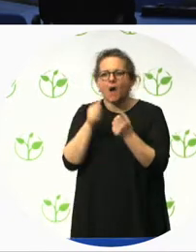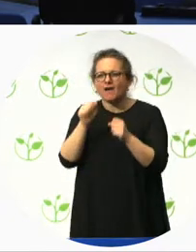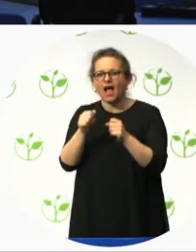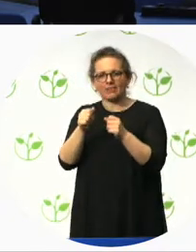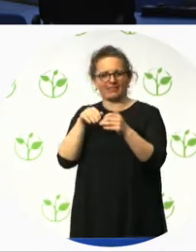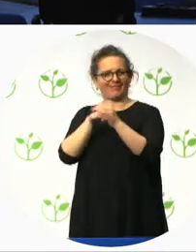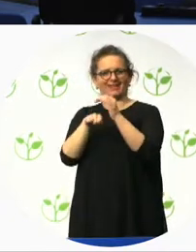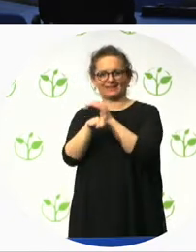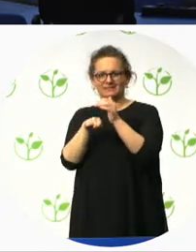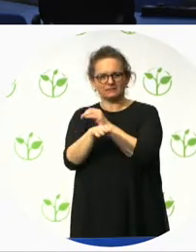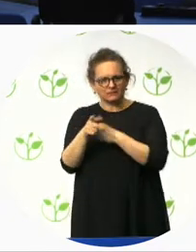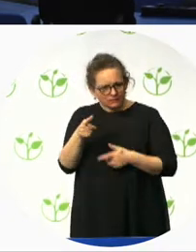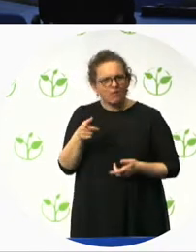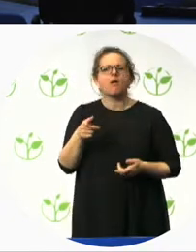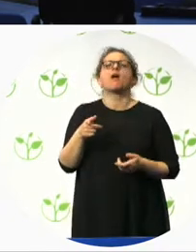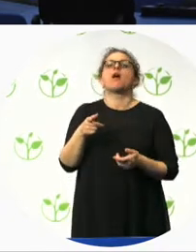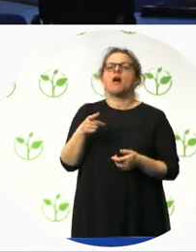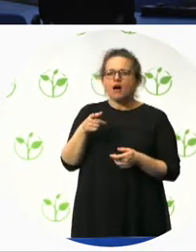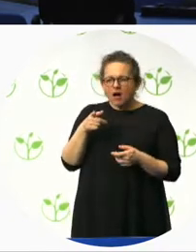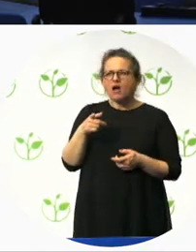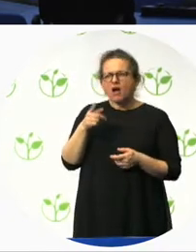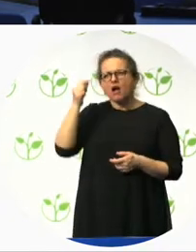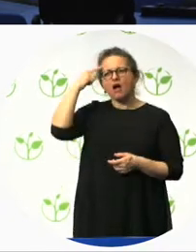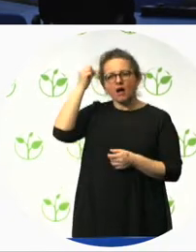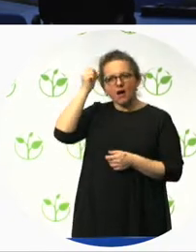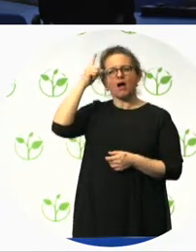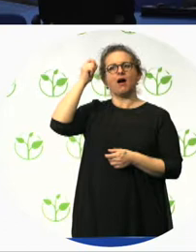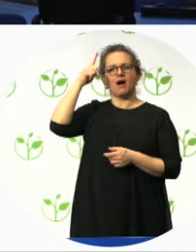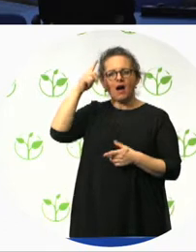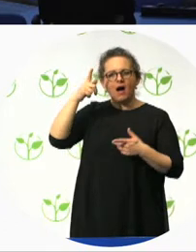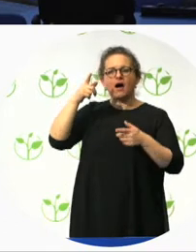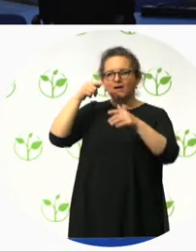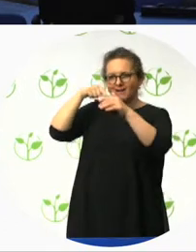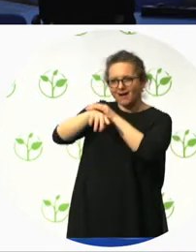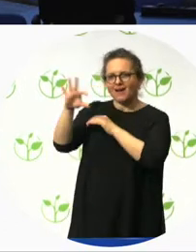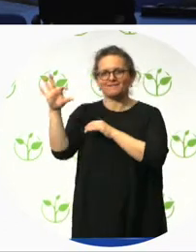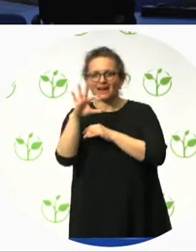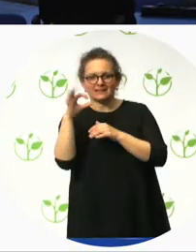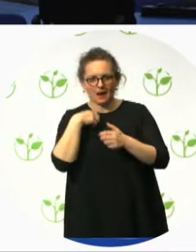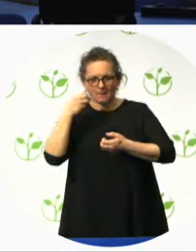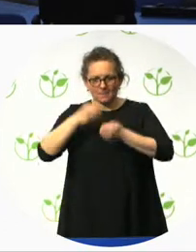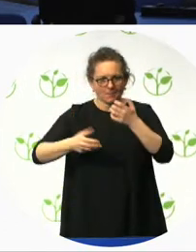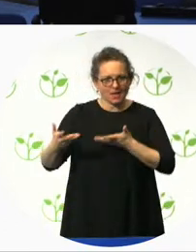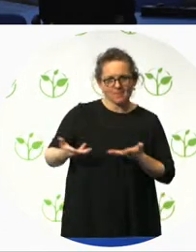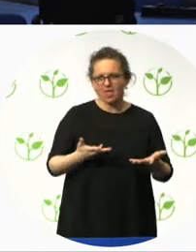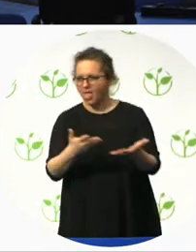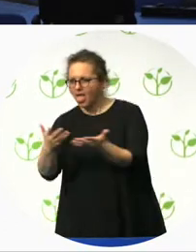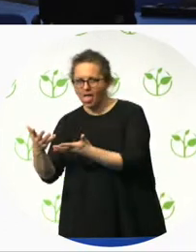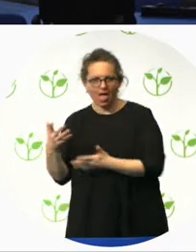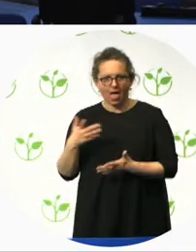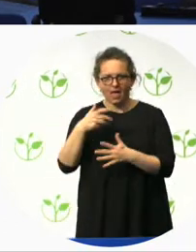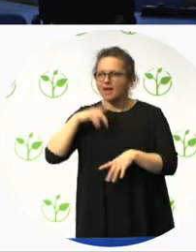facilities if something happened in a toilet? How are they equipped? And what about the standard